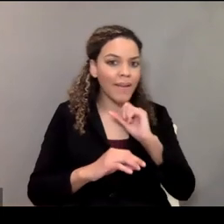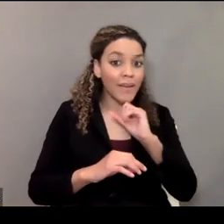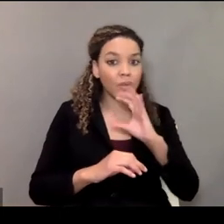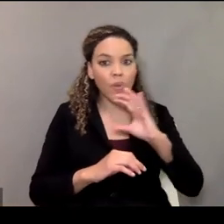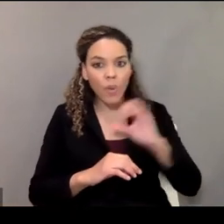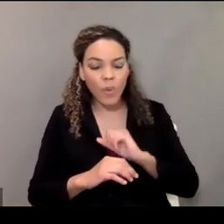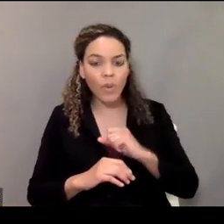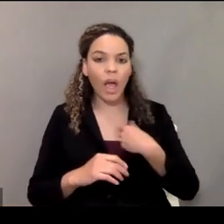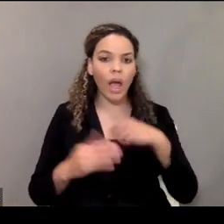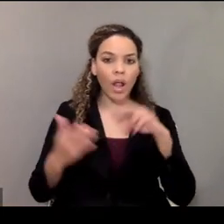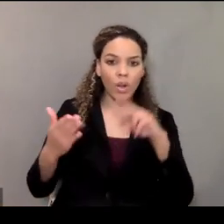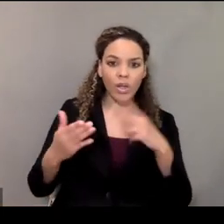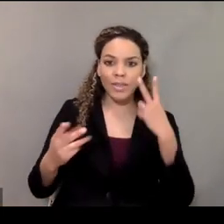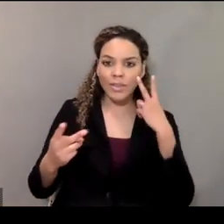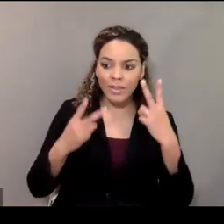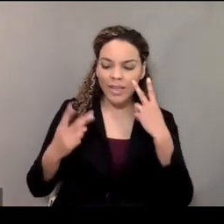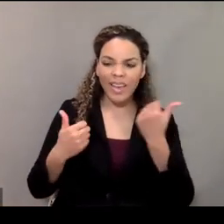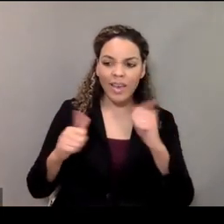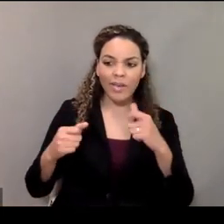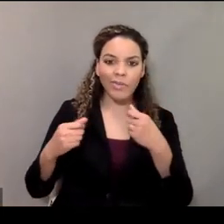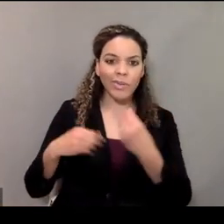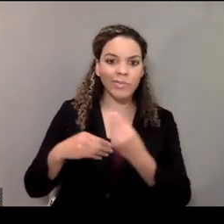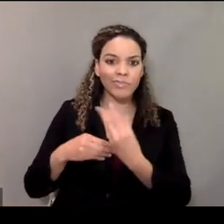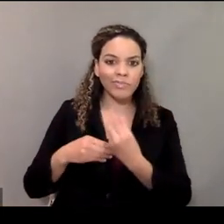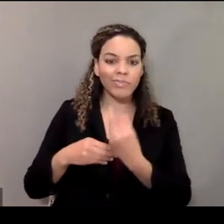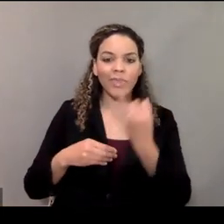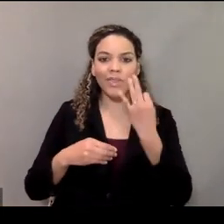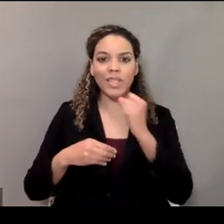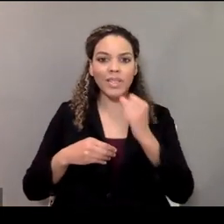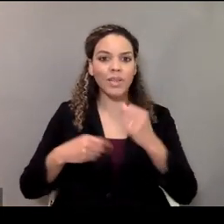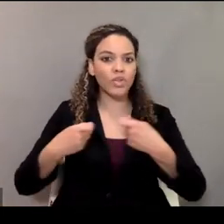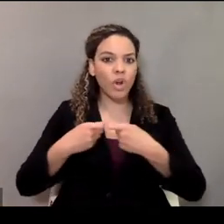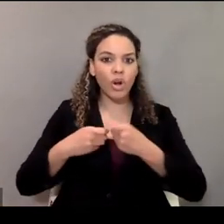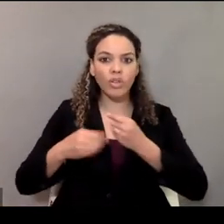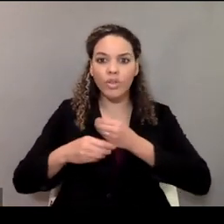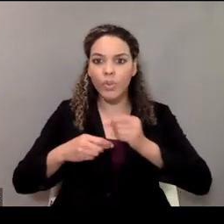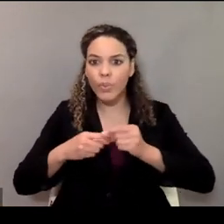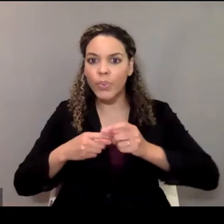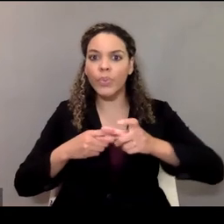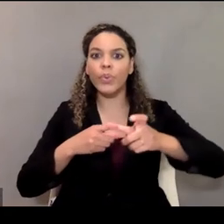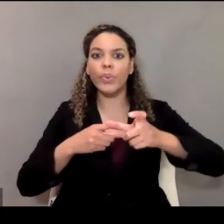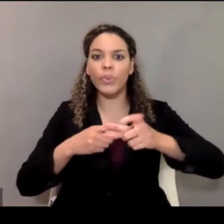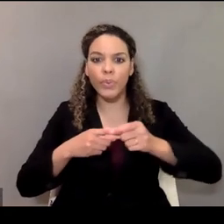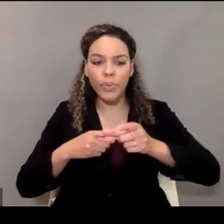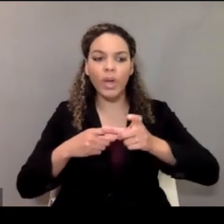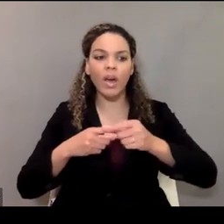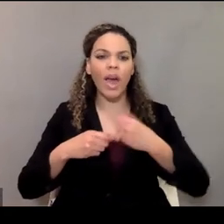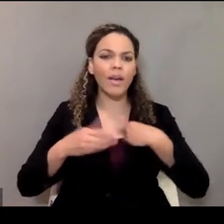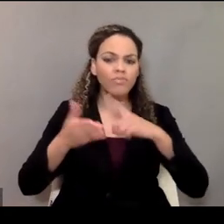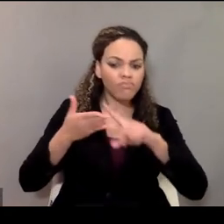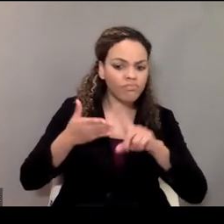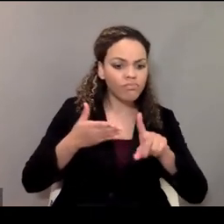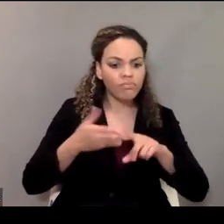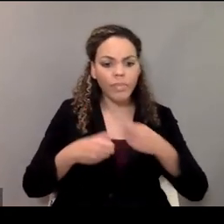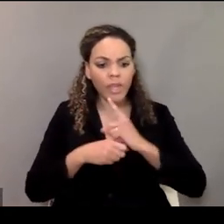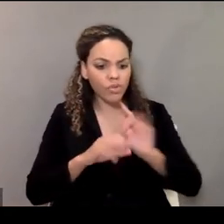and look for the indicator to when they're not charging fully any longer. And I do that as much as